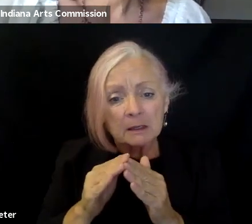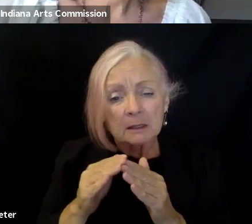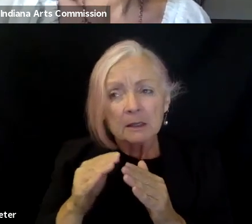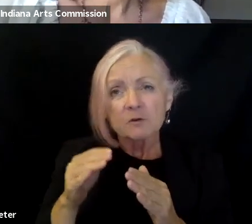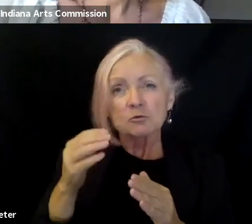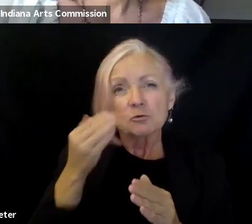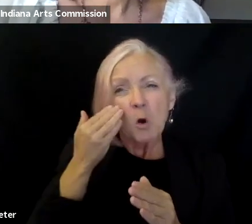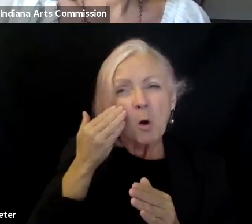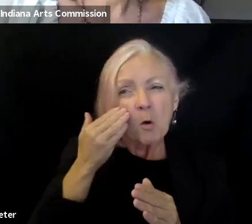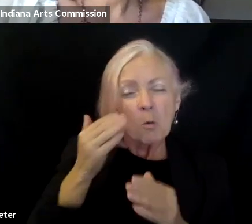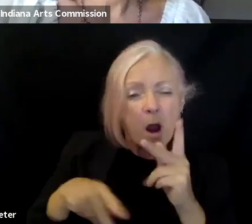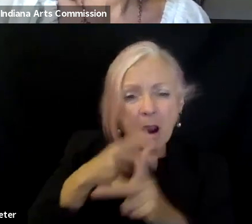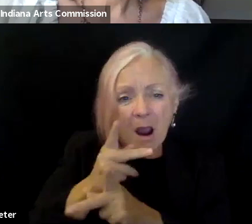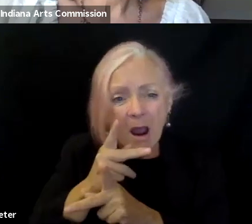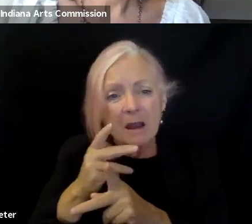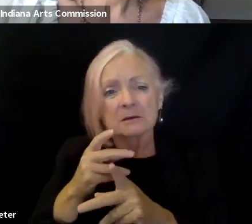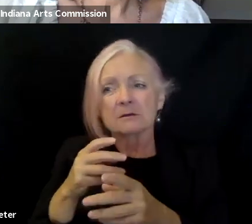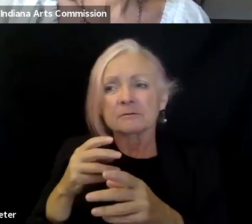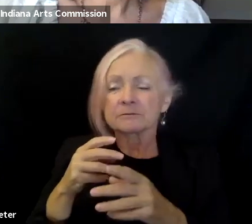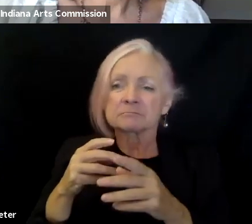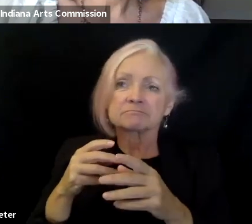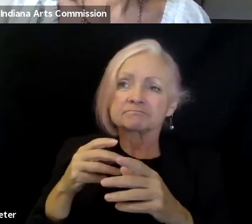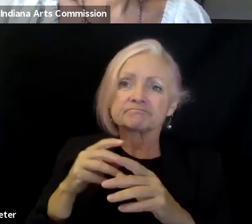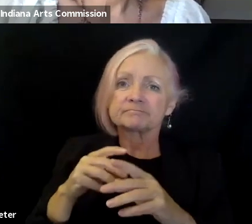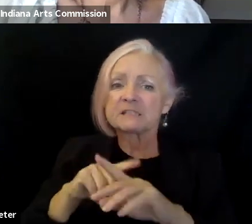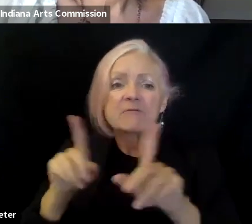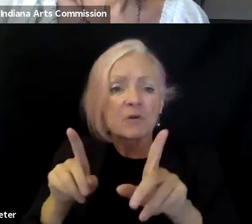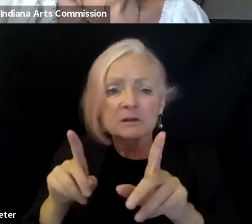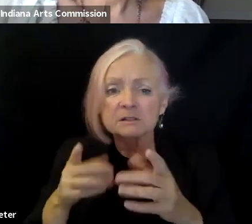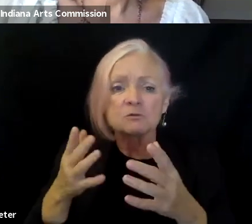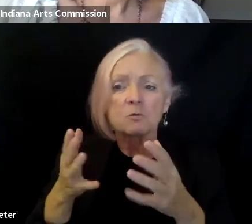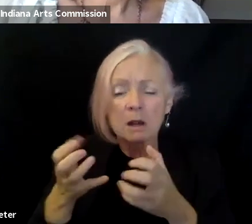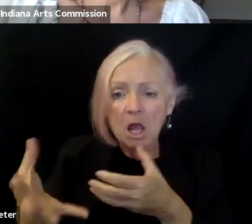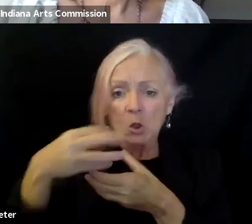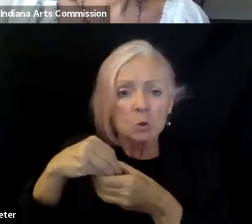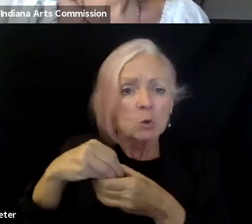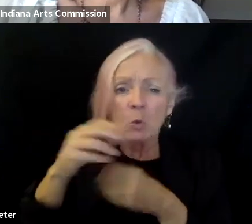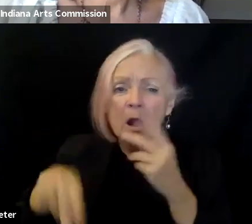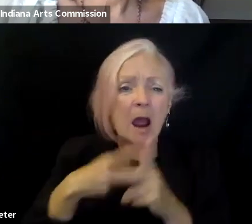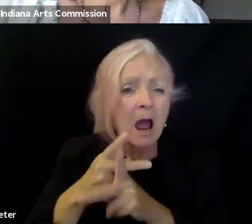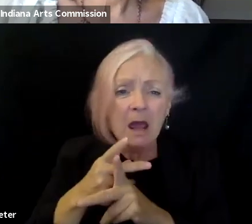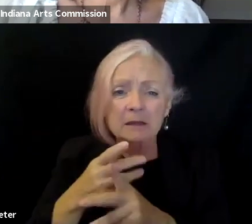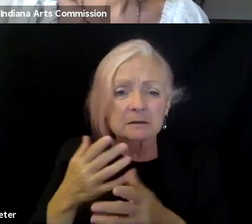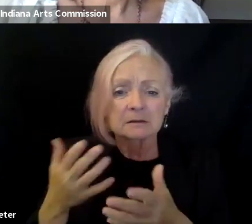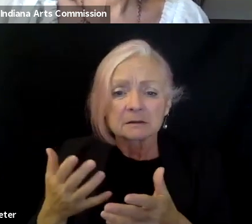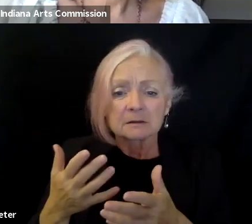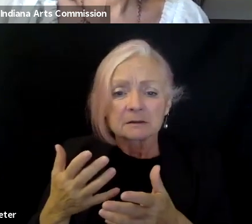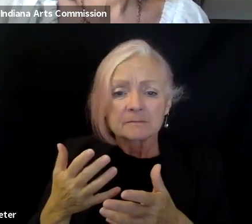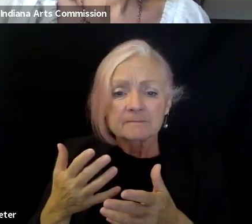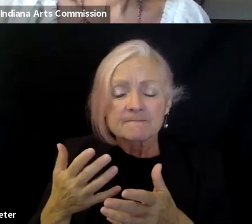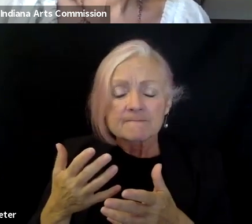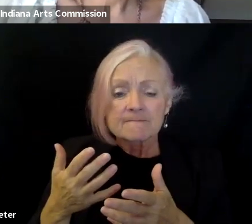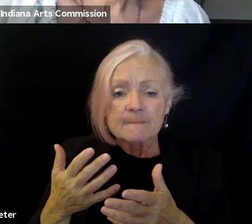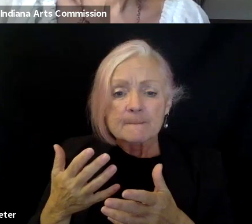you want to build relationships with or want to see more inclusion of in anything, if that's, you know, in communities